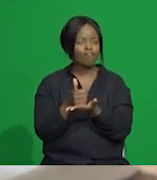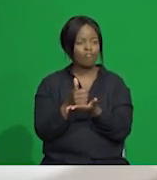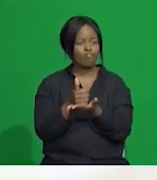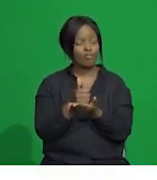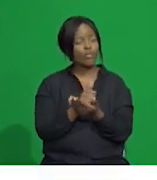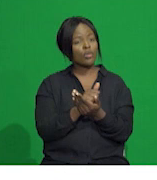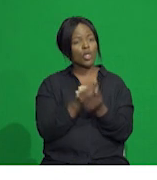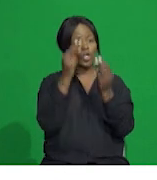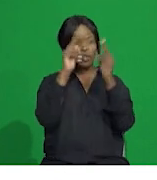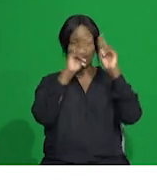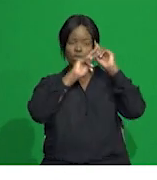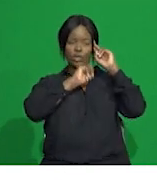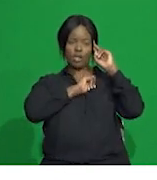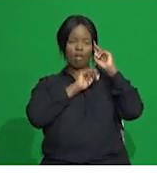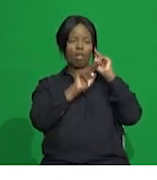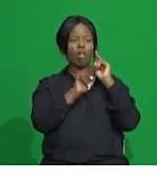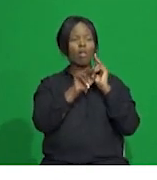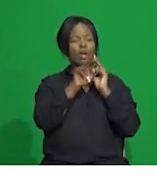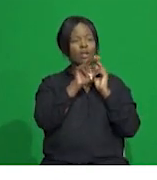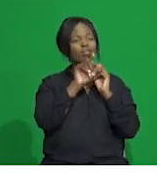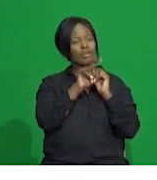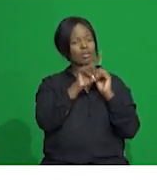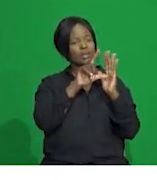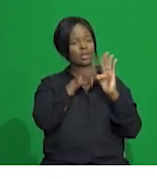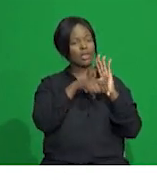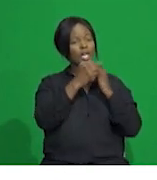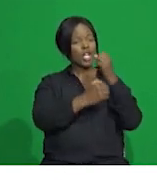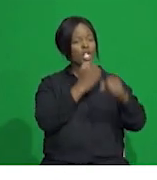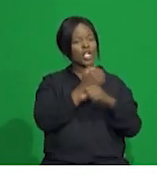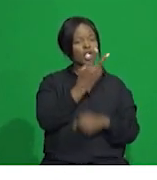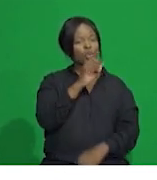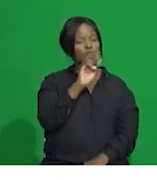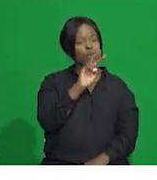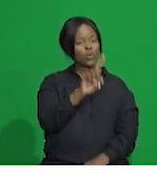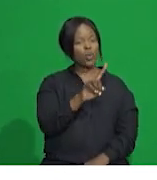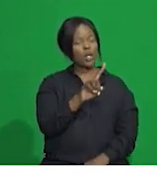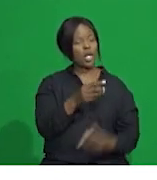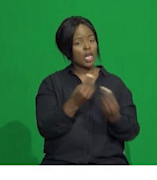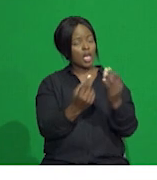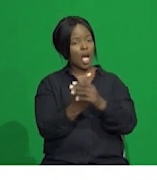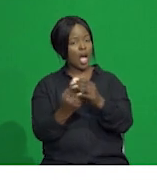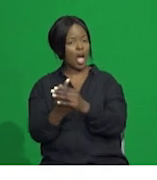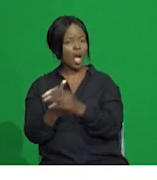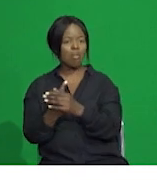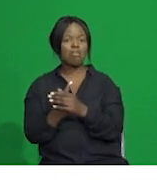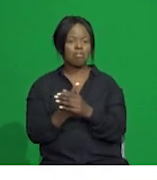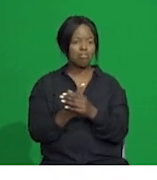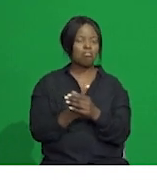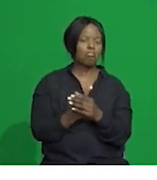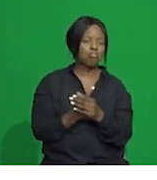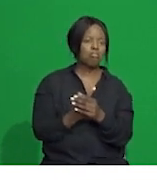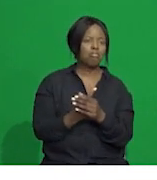establishment of the UKZN Instructional Design Unit in 2021, a number of activities have been initiated.